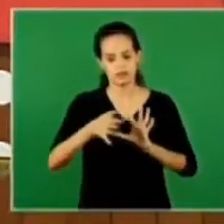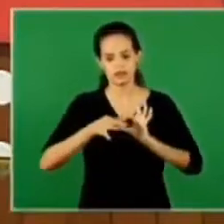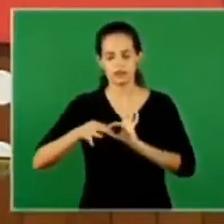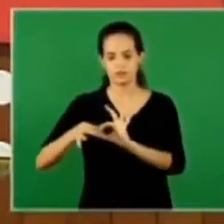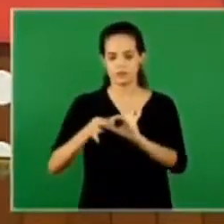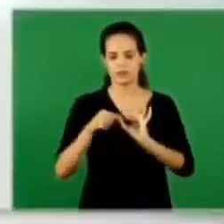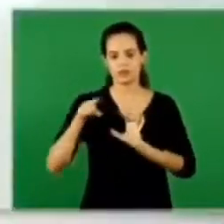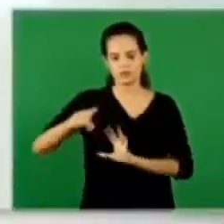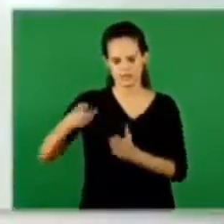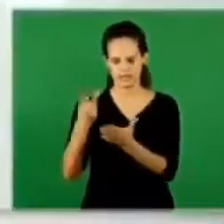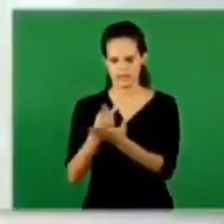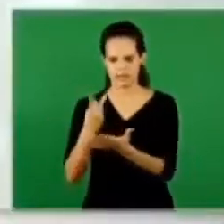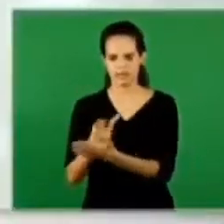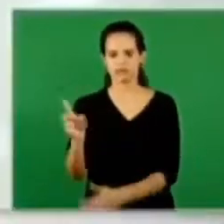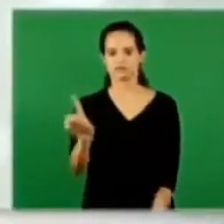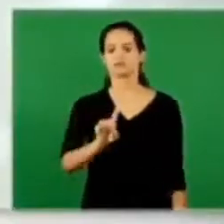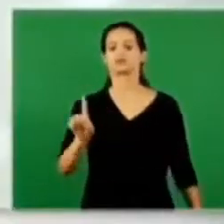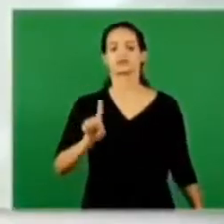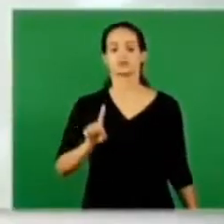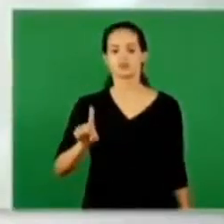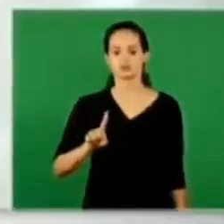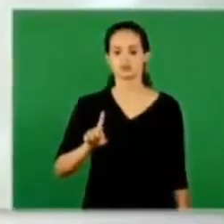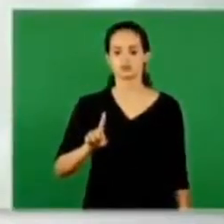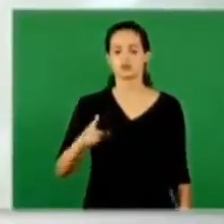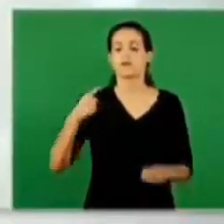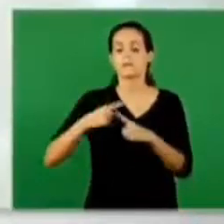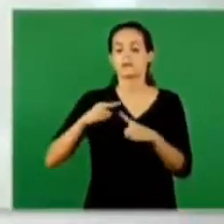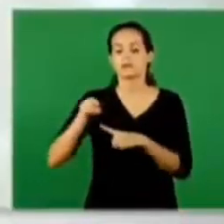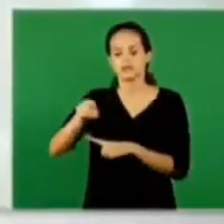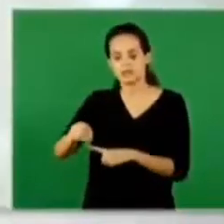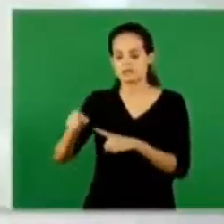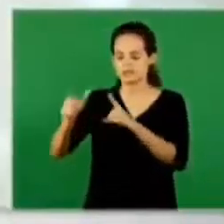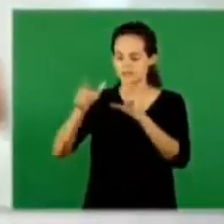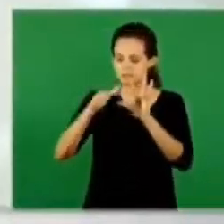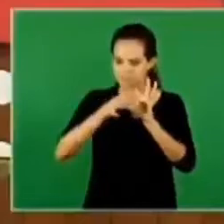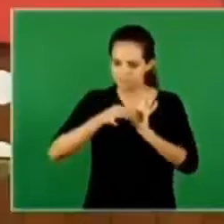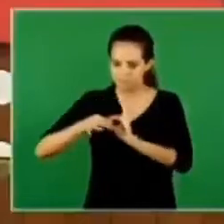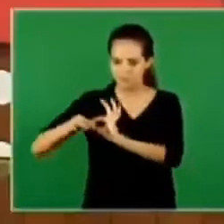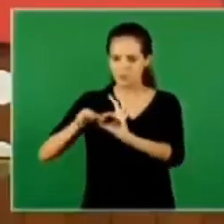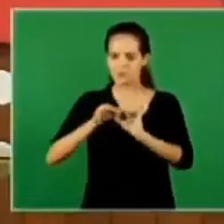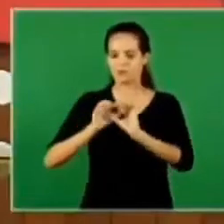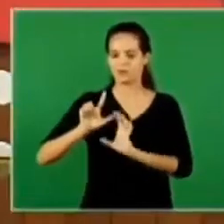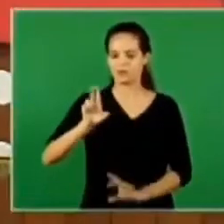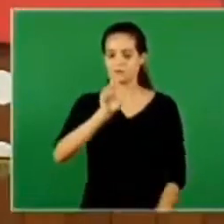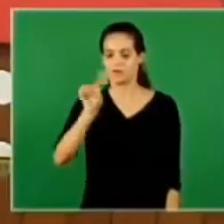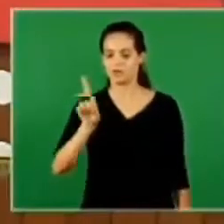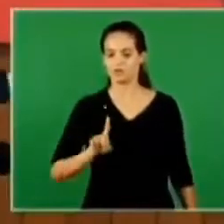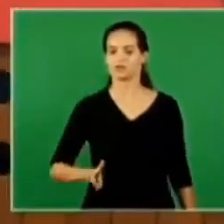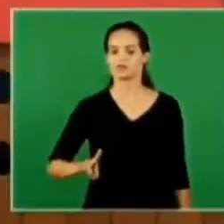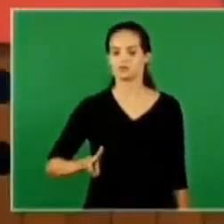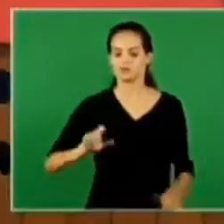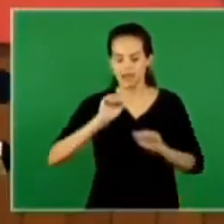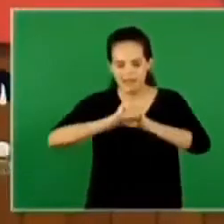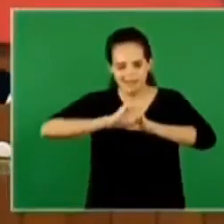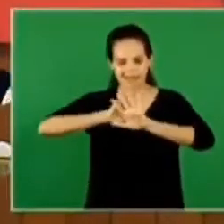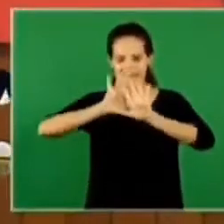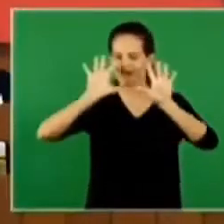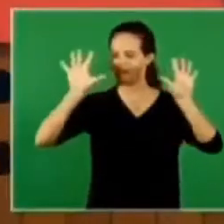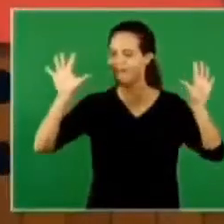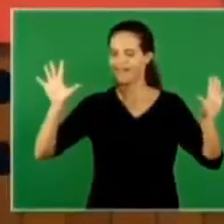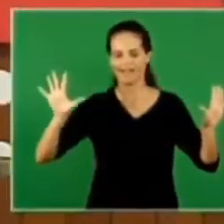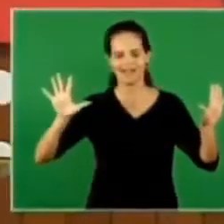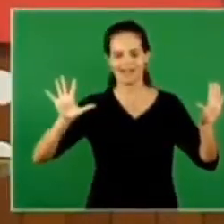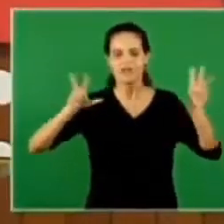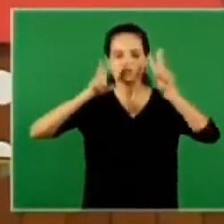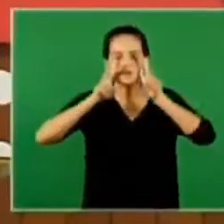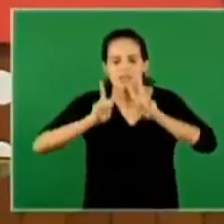if you want this fellowship you don't make mistakes why don't you make mistakes because you are in the light and in light everything is clear every